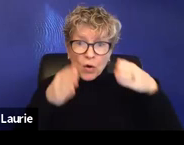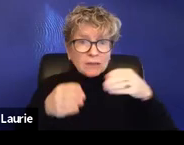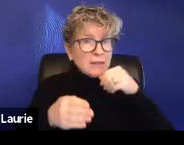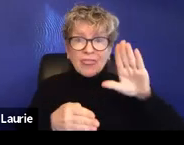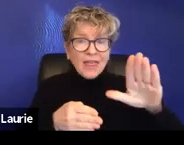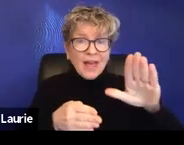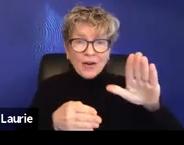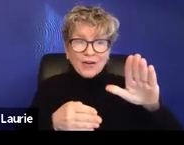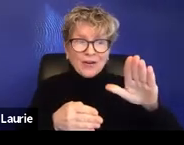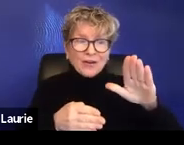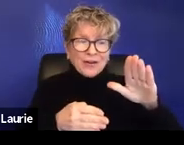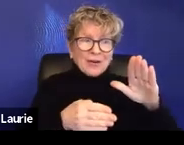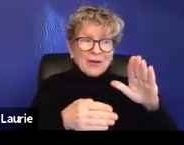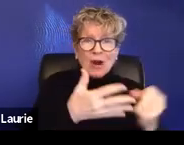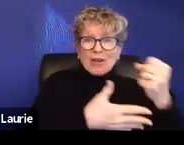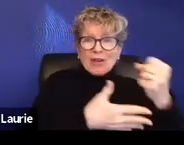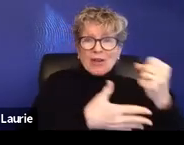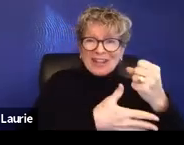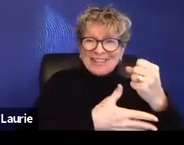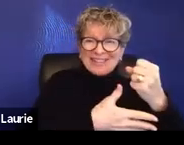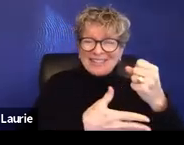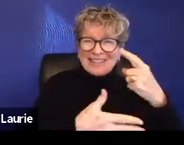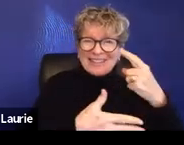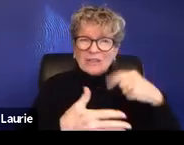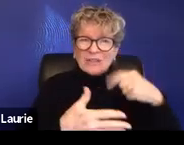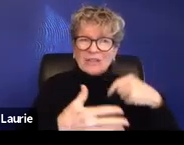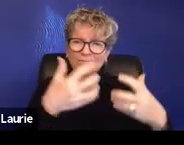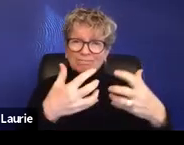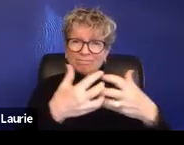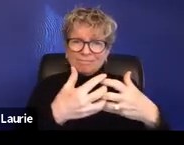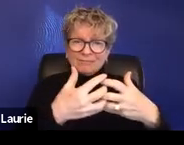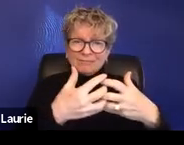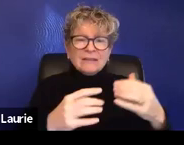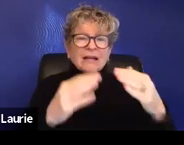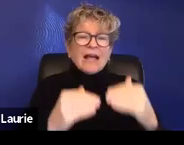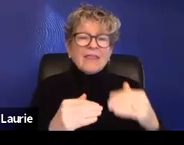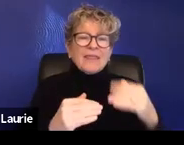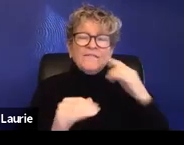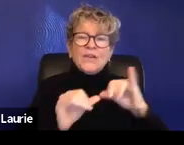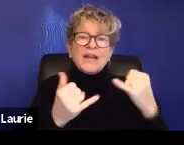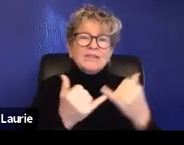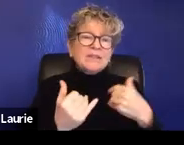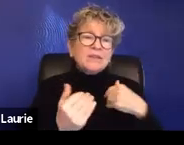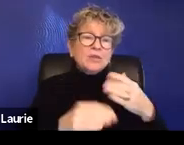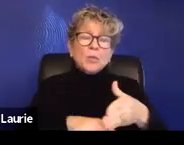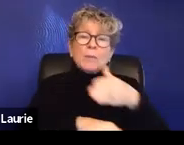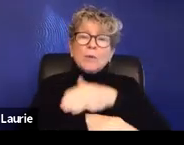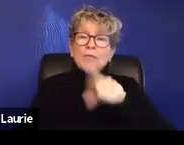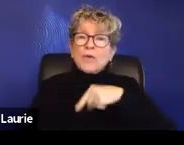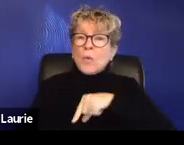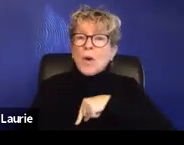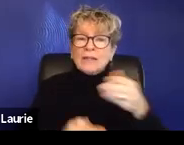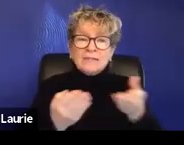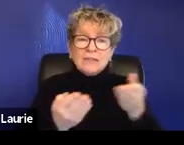and then lastly for the agency, it's also improving the quality of services provided. And hopefully if we're approaching,